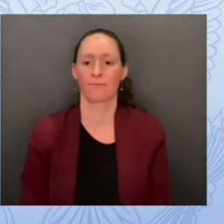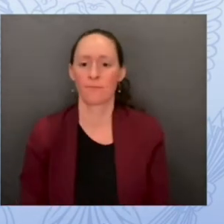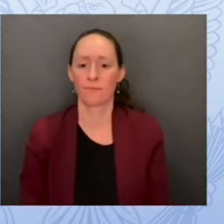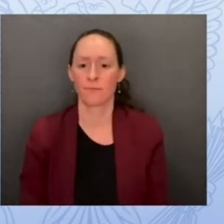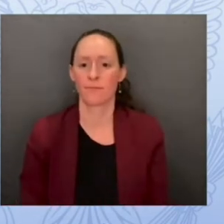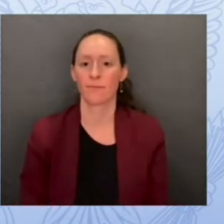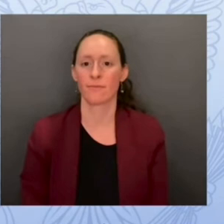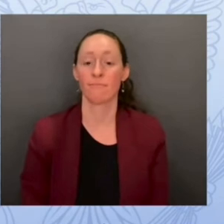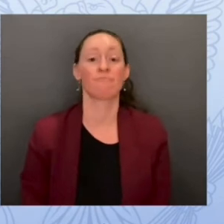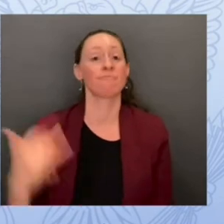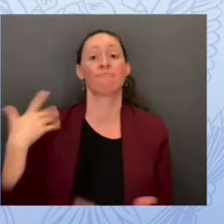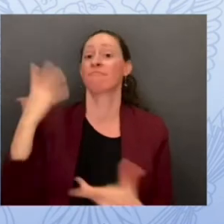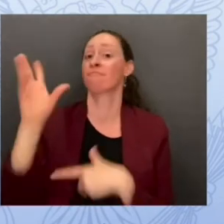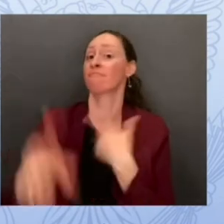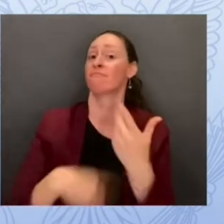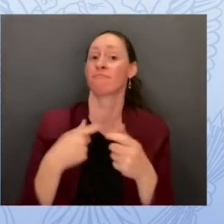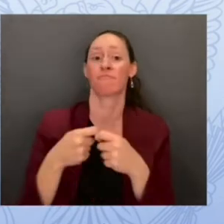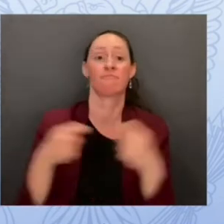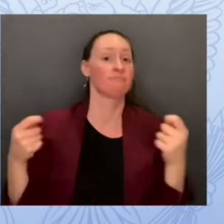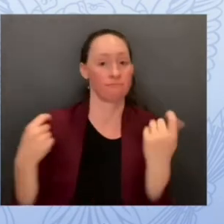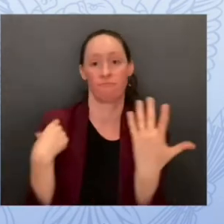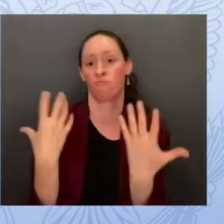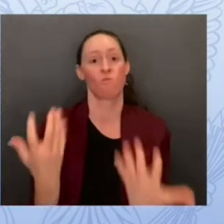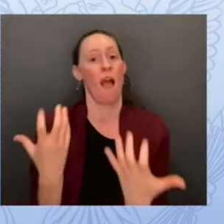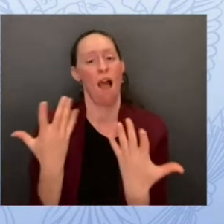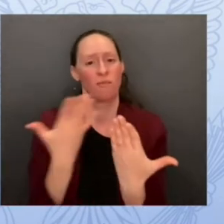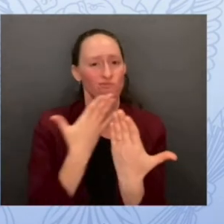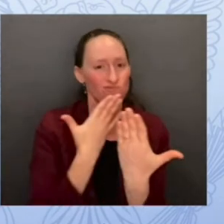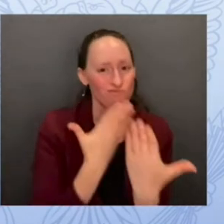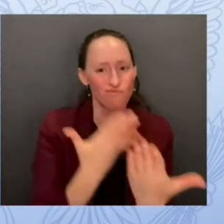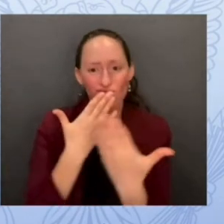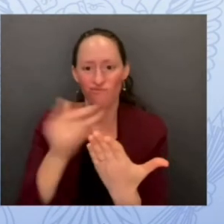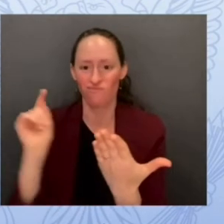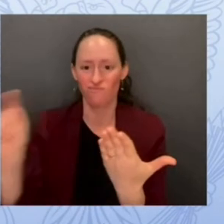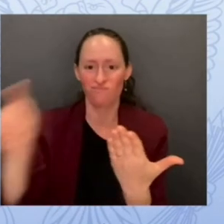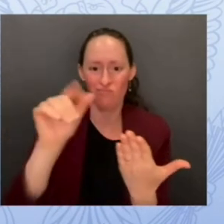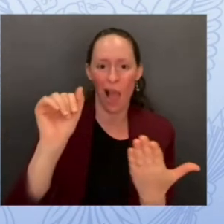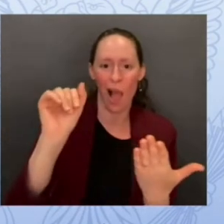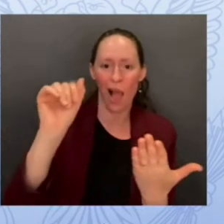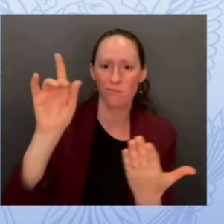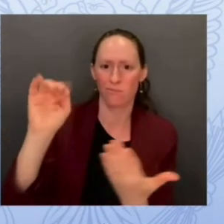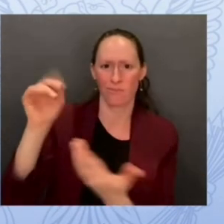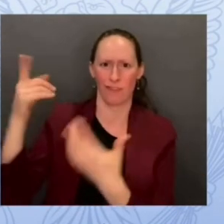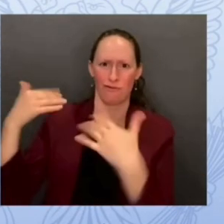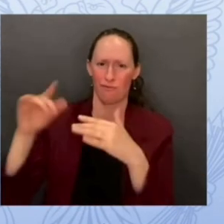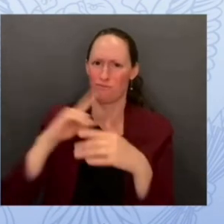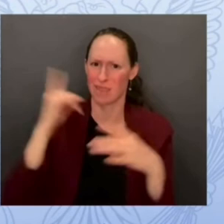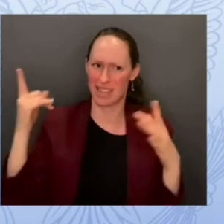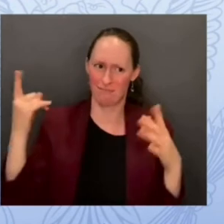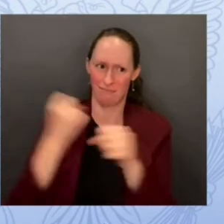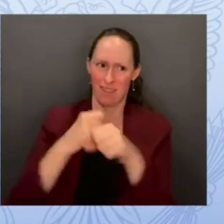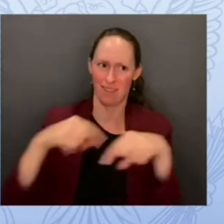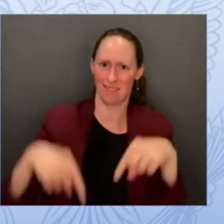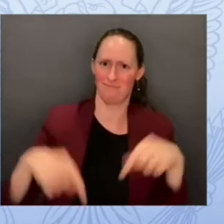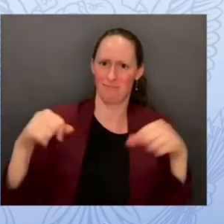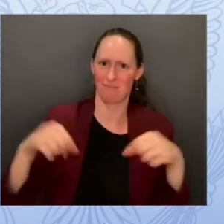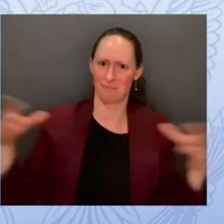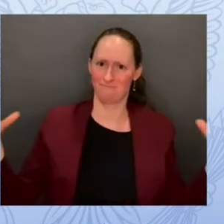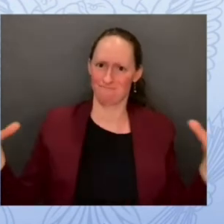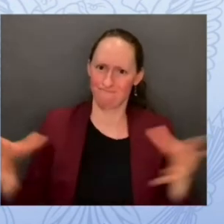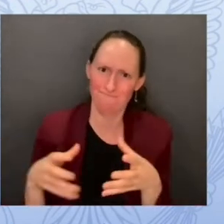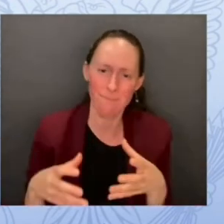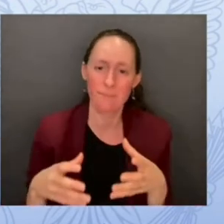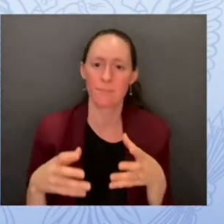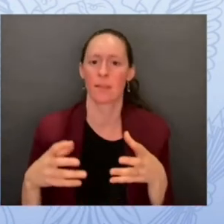again to the administration for bringing this forum together to making these actionable steps uh available